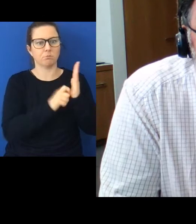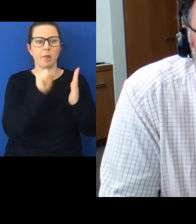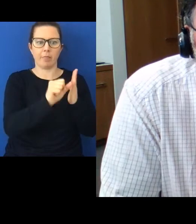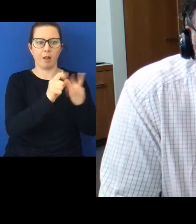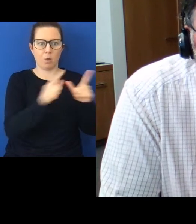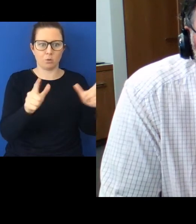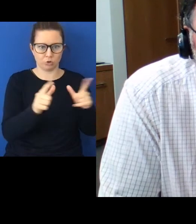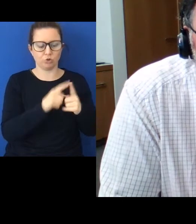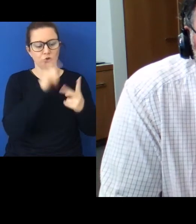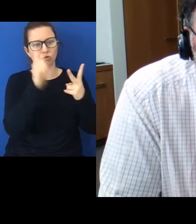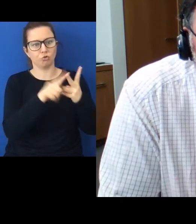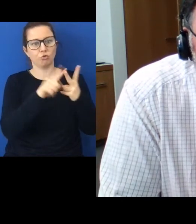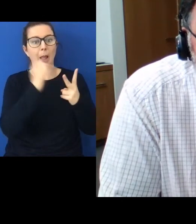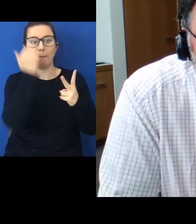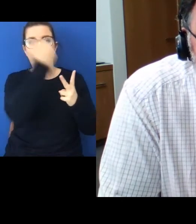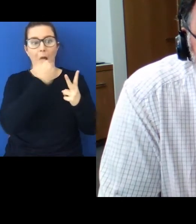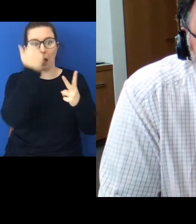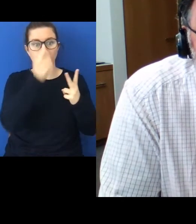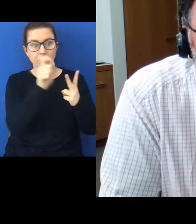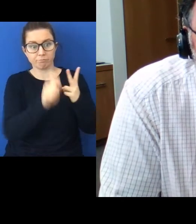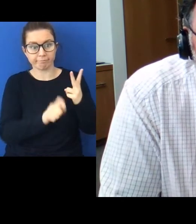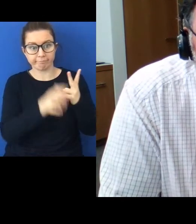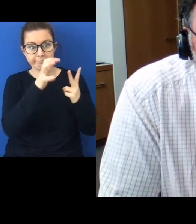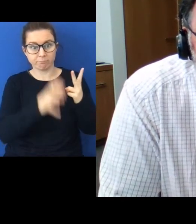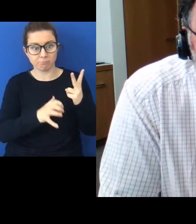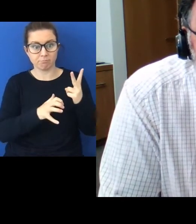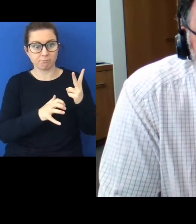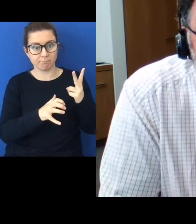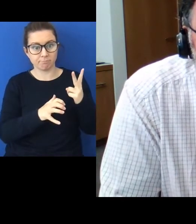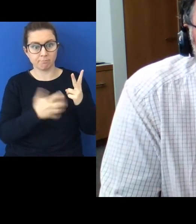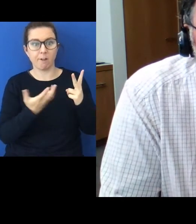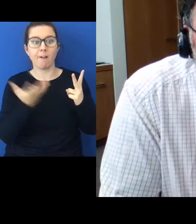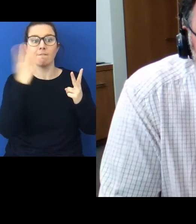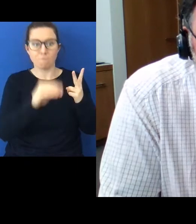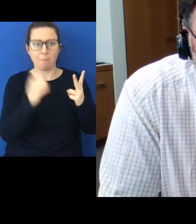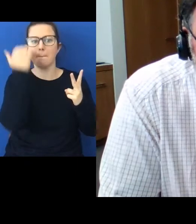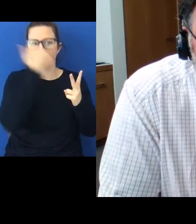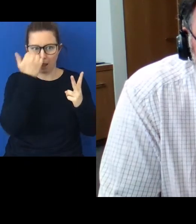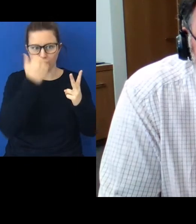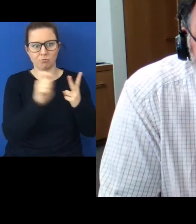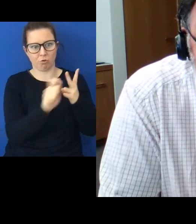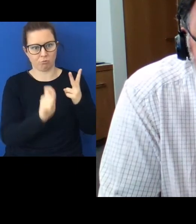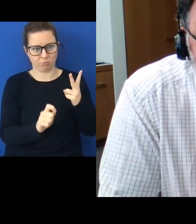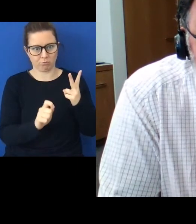The Māori text of the Treaty reads like a Māori wrote it.